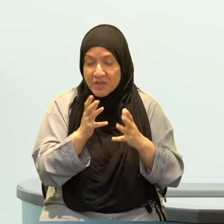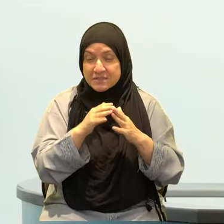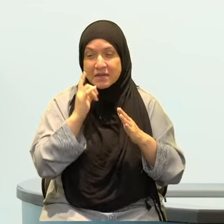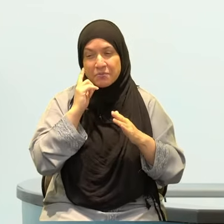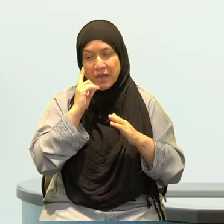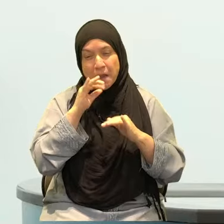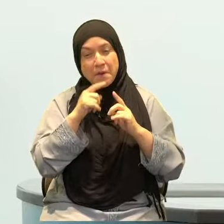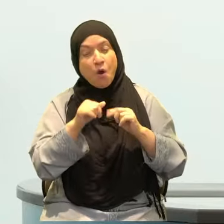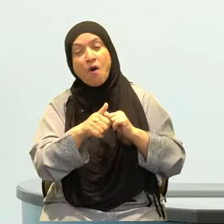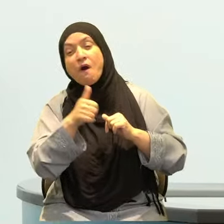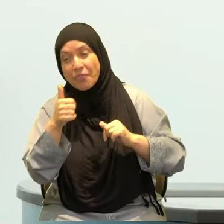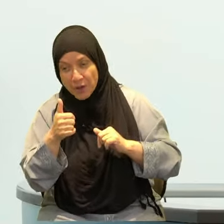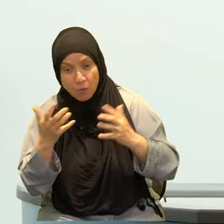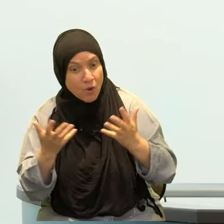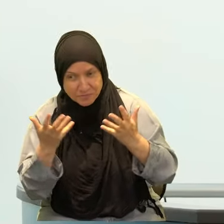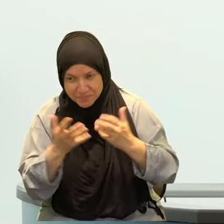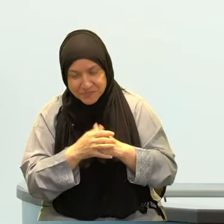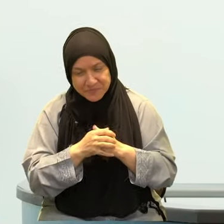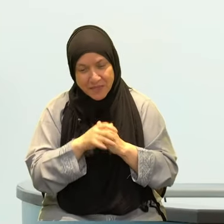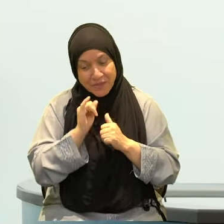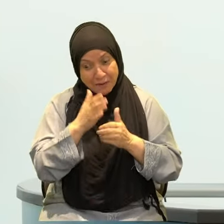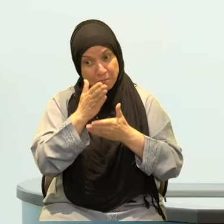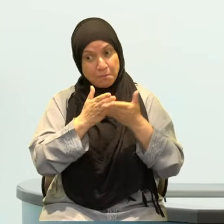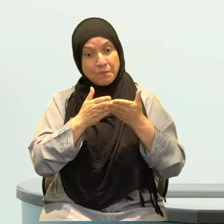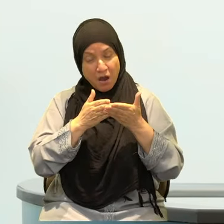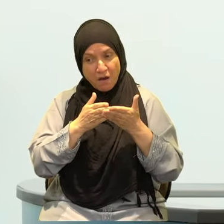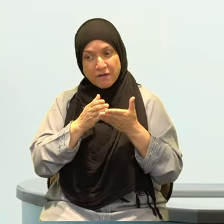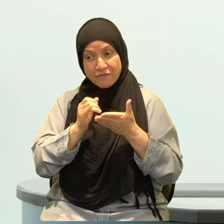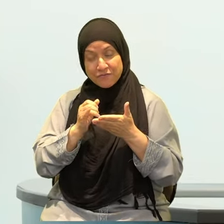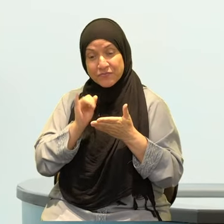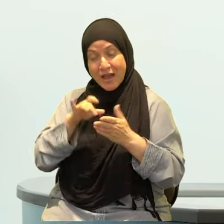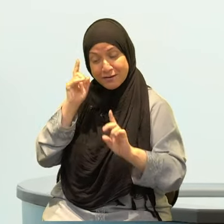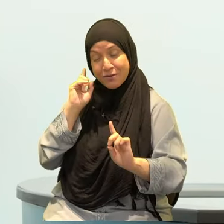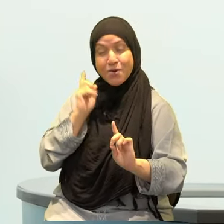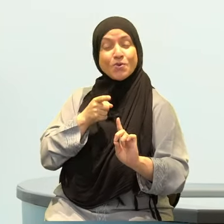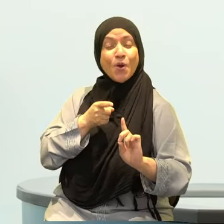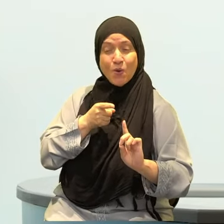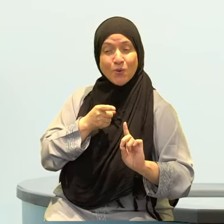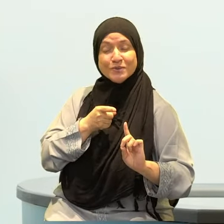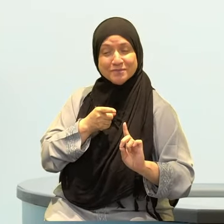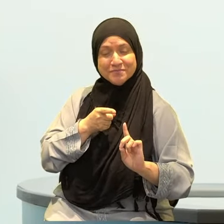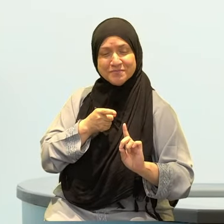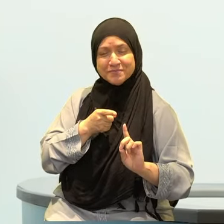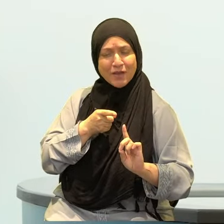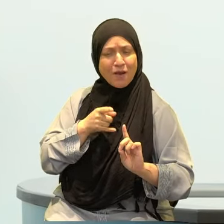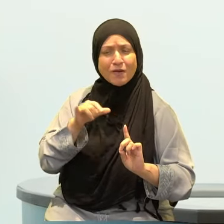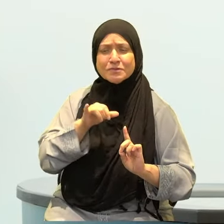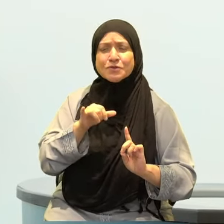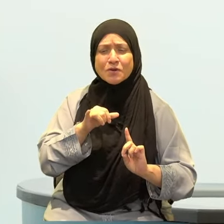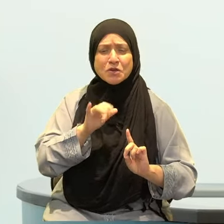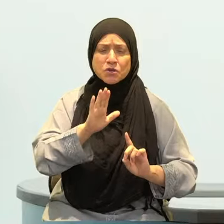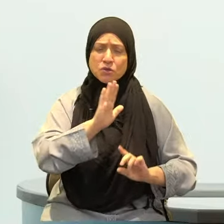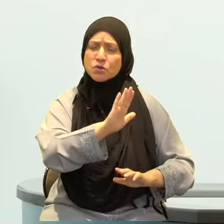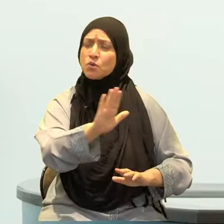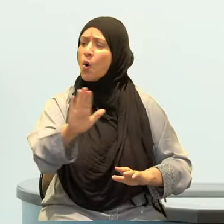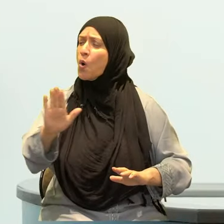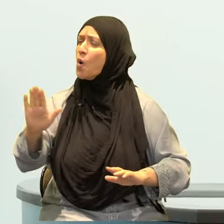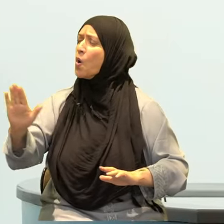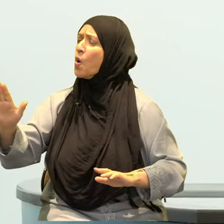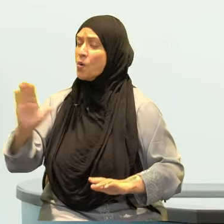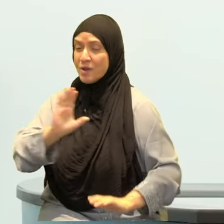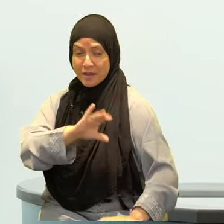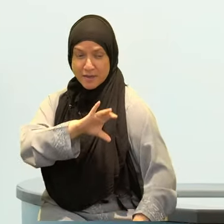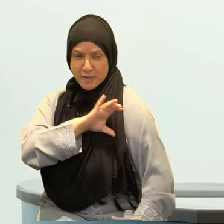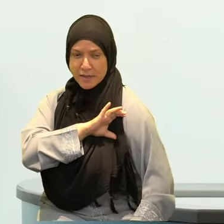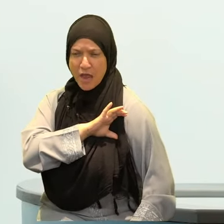regards to your akhlaaq, and what that even looks like when it comes to Ramadan and setting that from now, and why it requires a deep